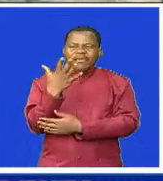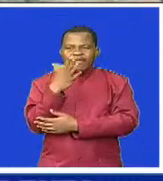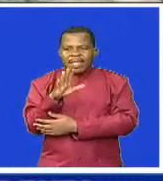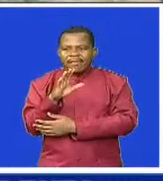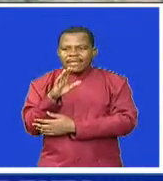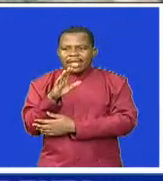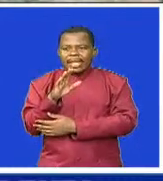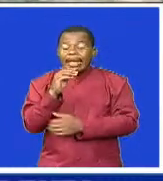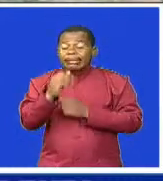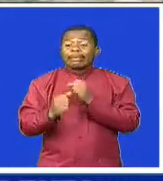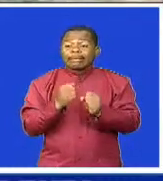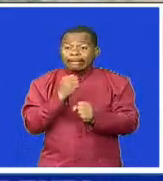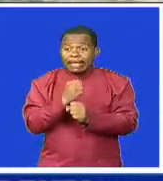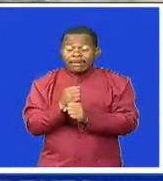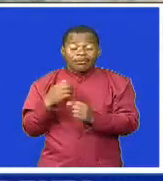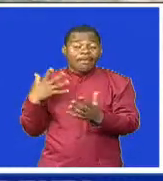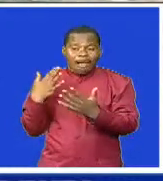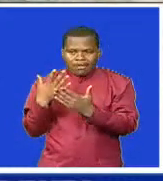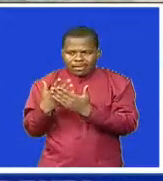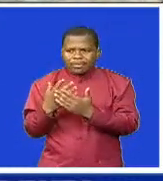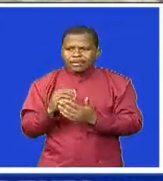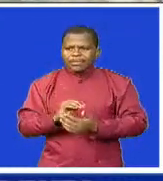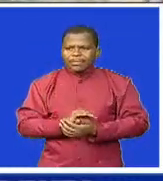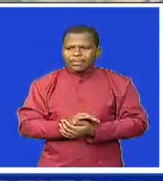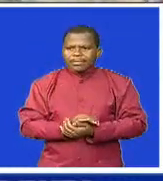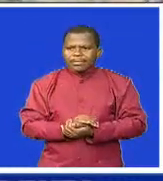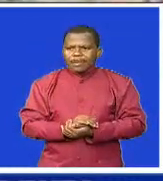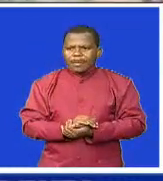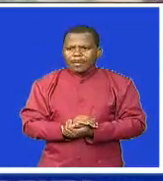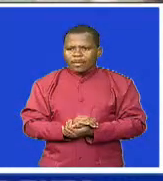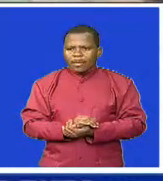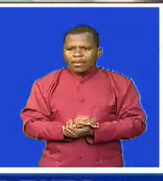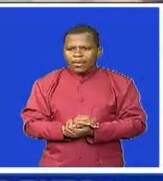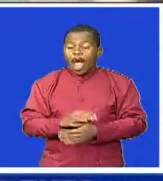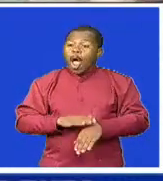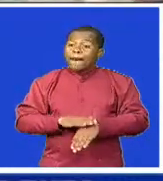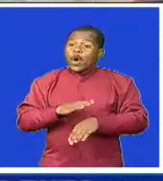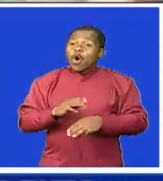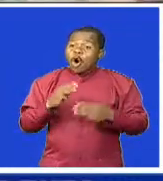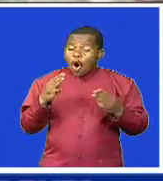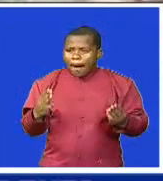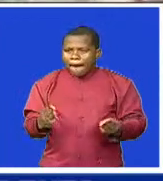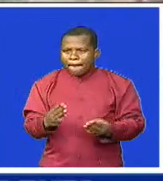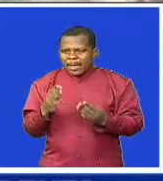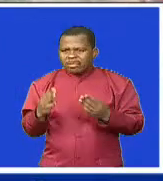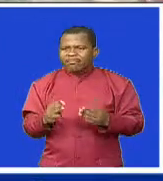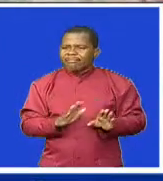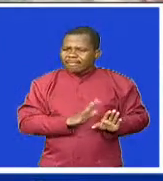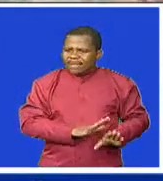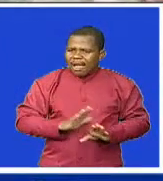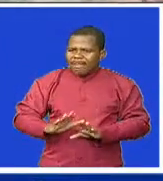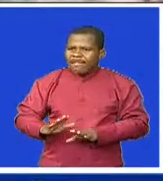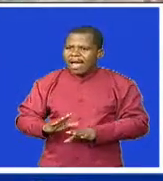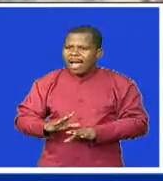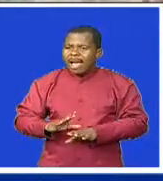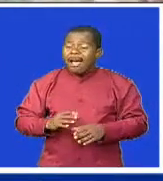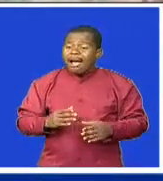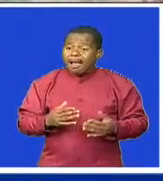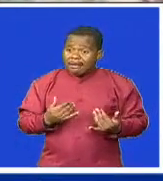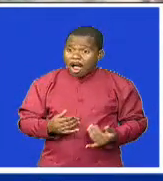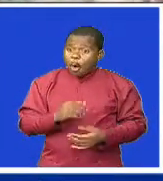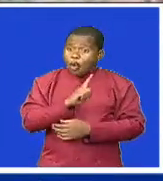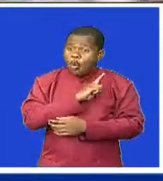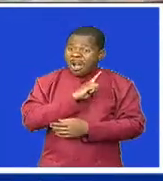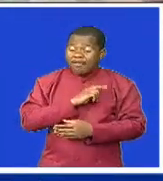and I fully understand the difficulty that many of the vulnerable live with on a day-to-day basis during this difficult time of the